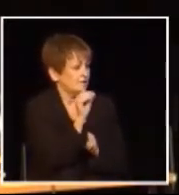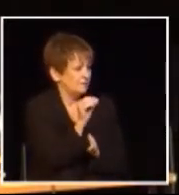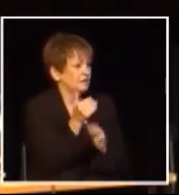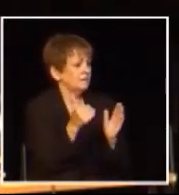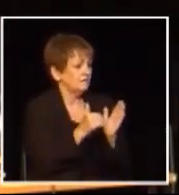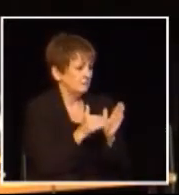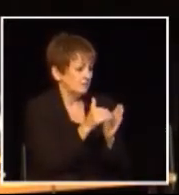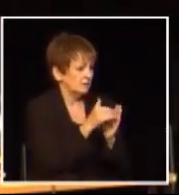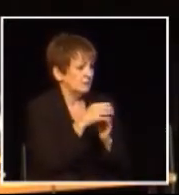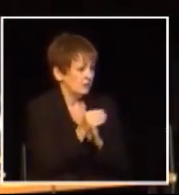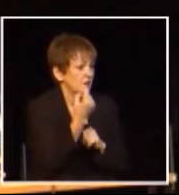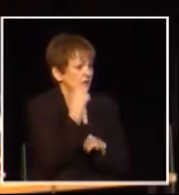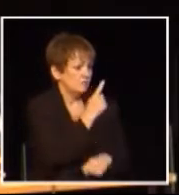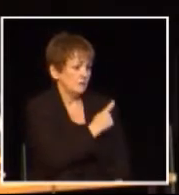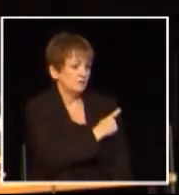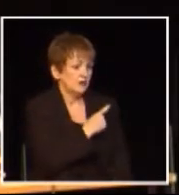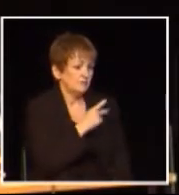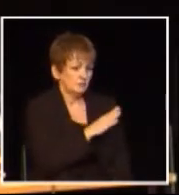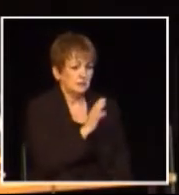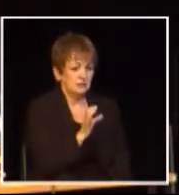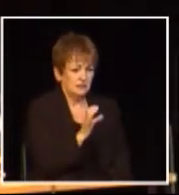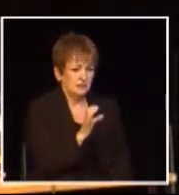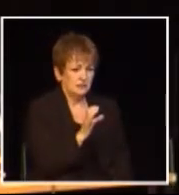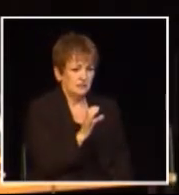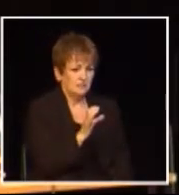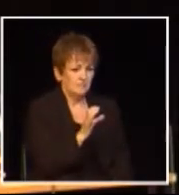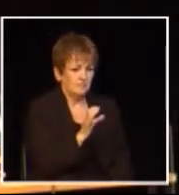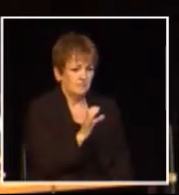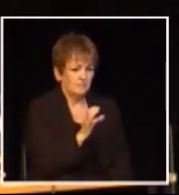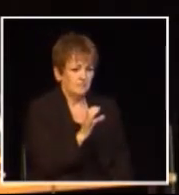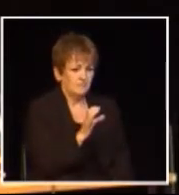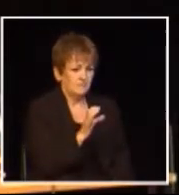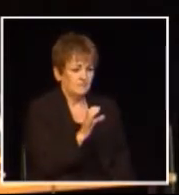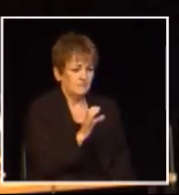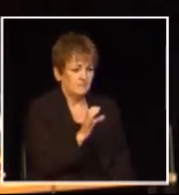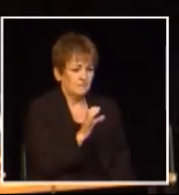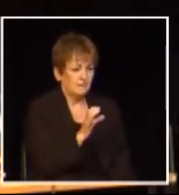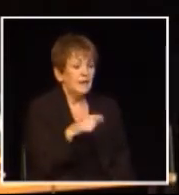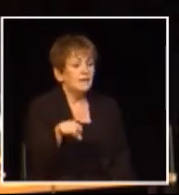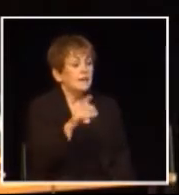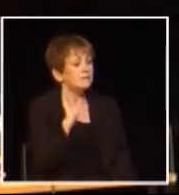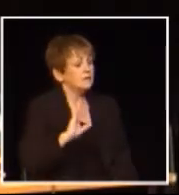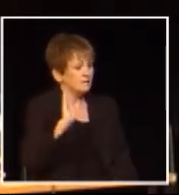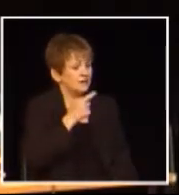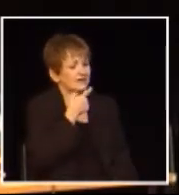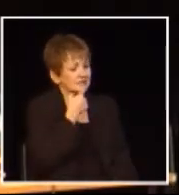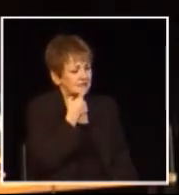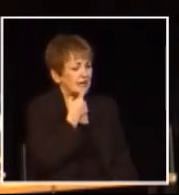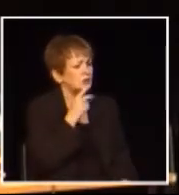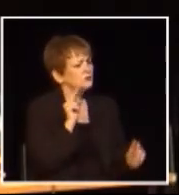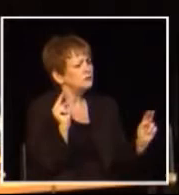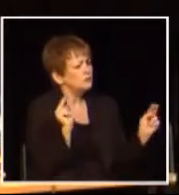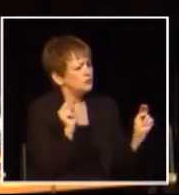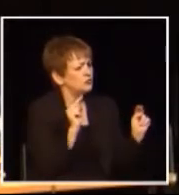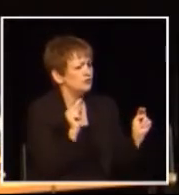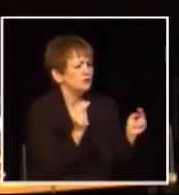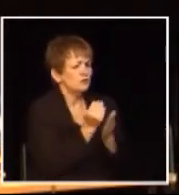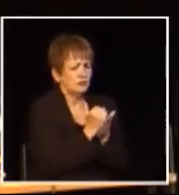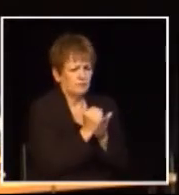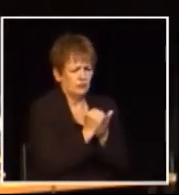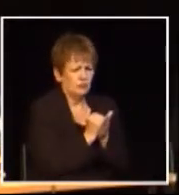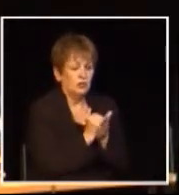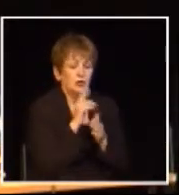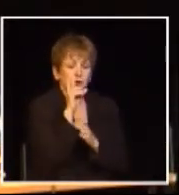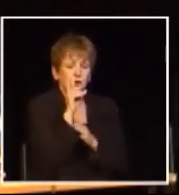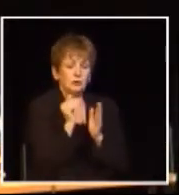additional 850 million dollars to the provincial government that they said wasn't they originally told us it was